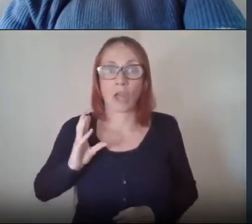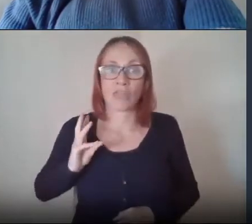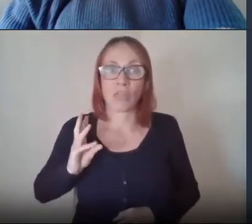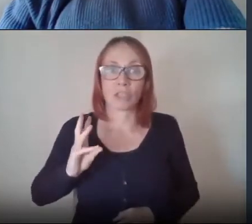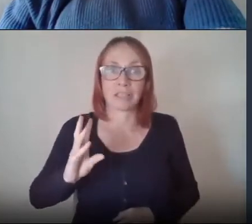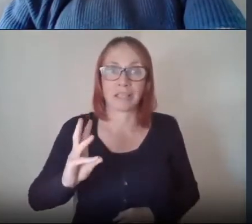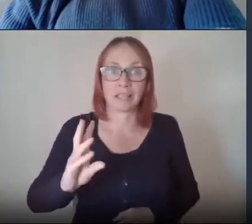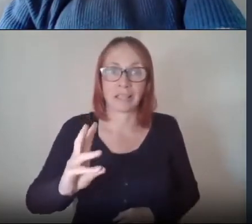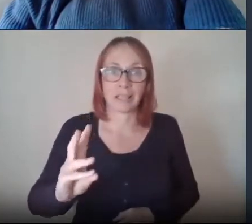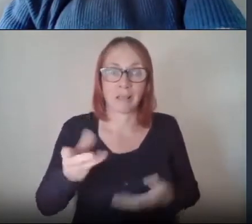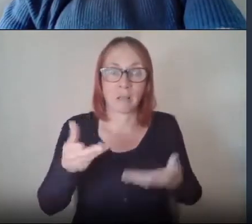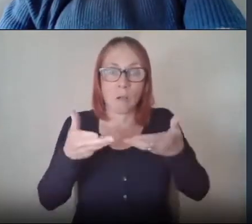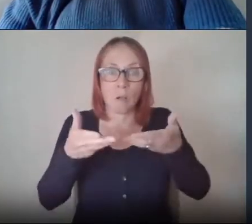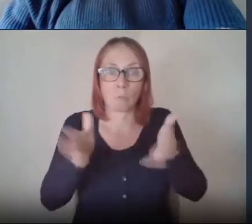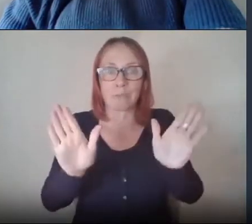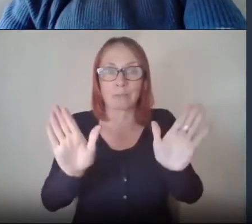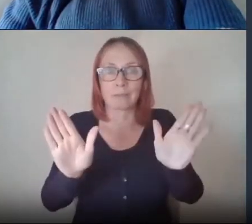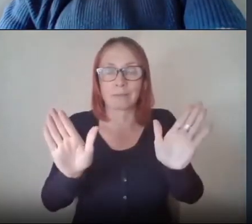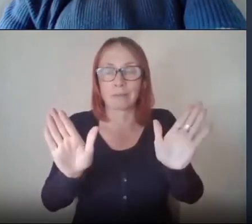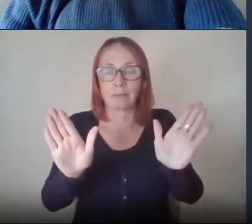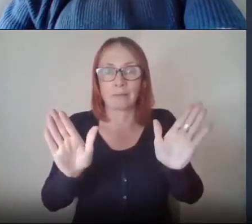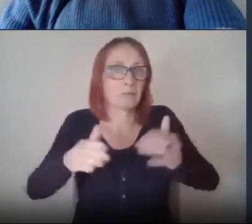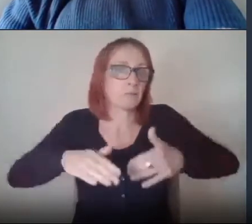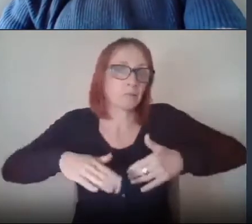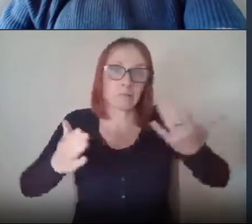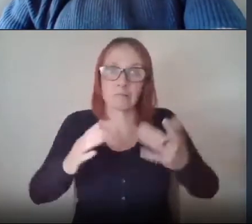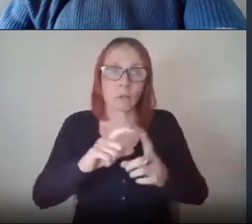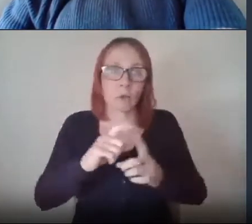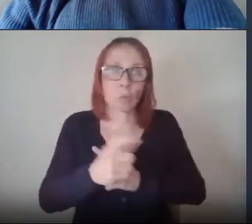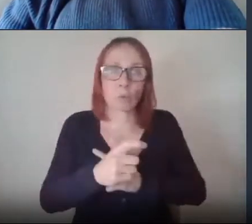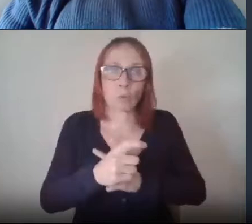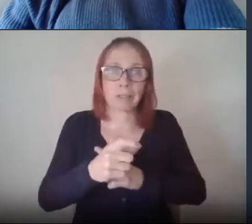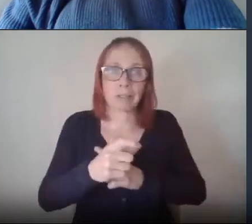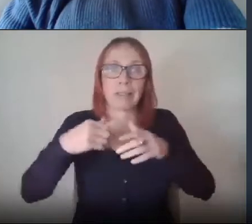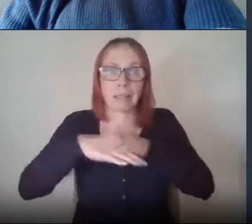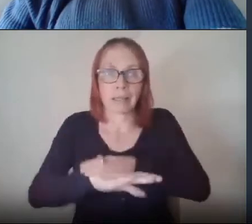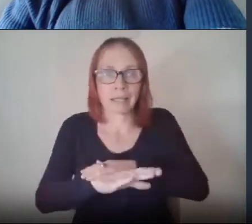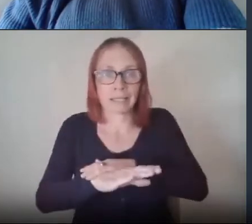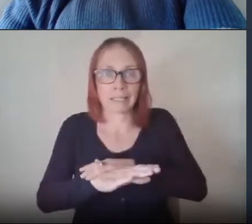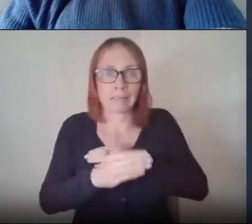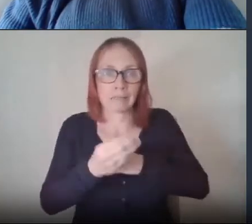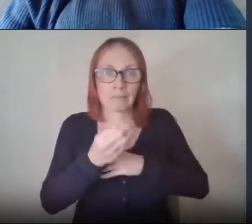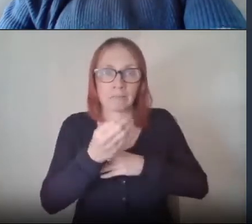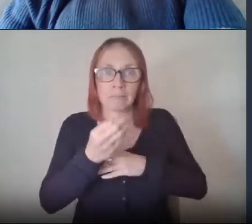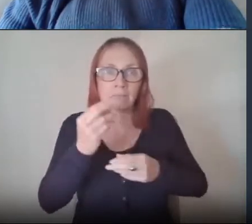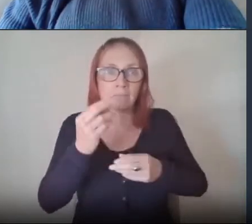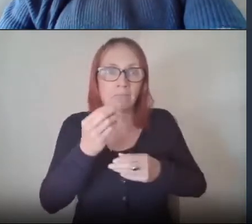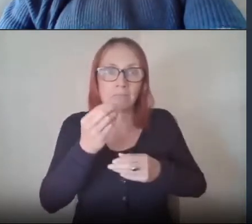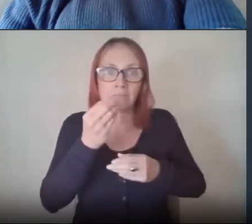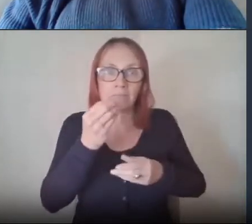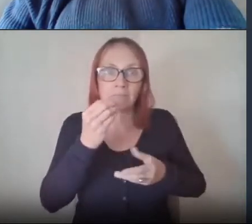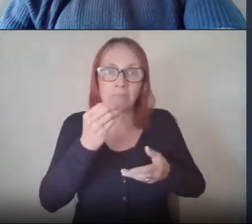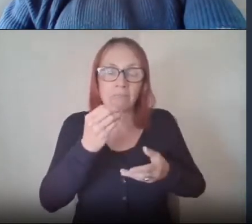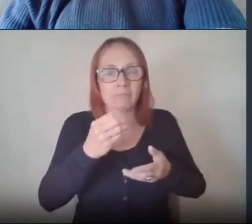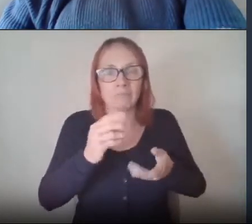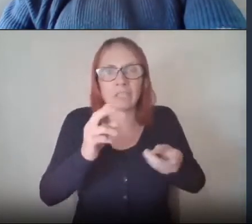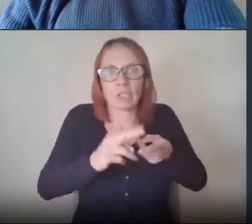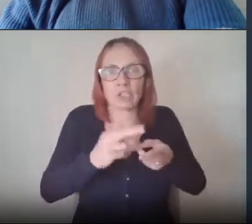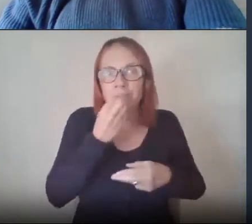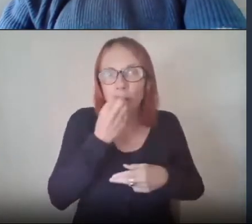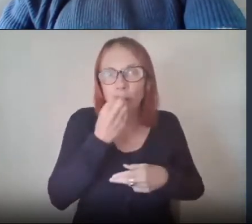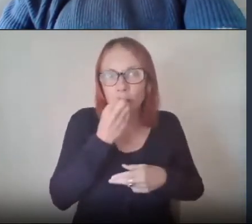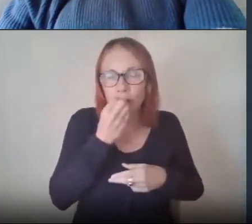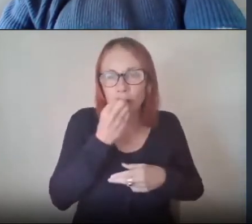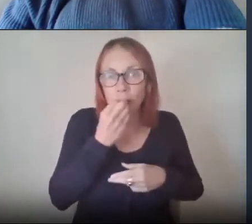um to members of local community to come in and access affordable food now initially for the first 18